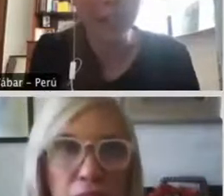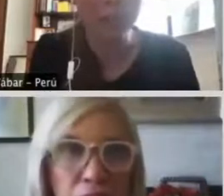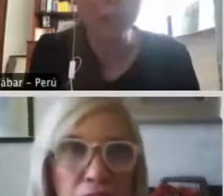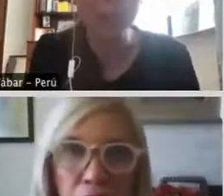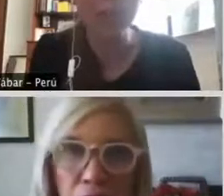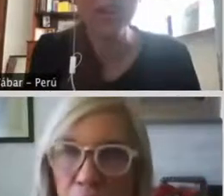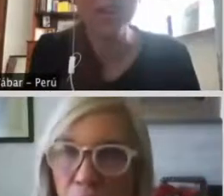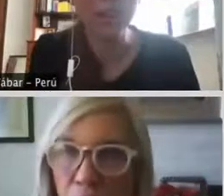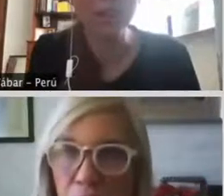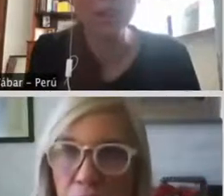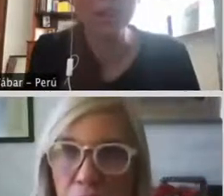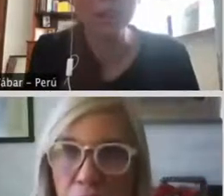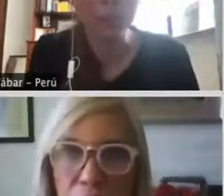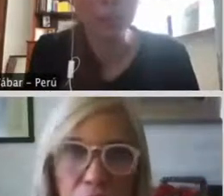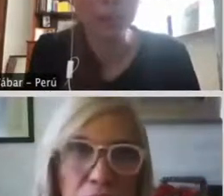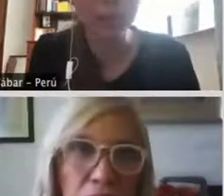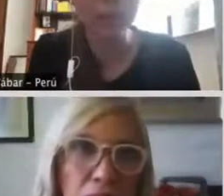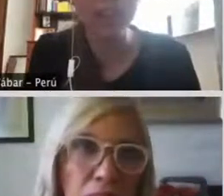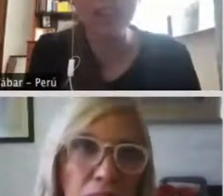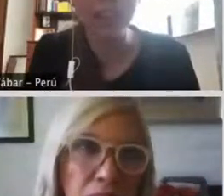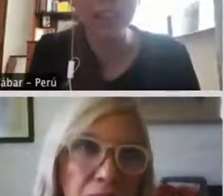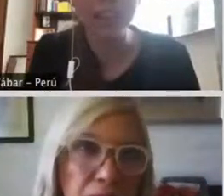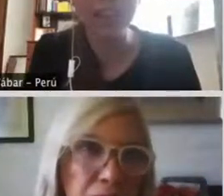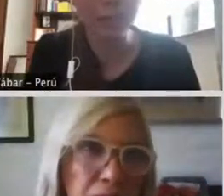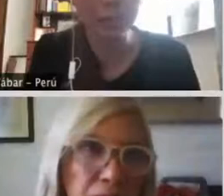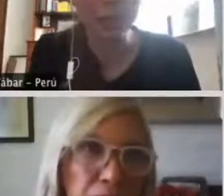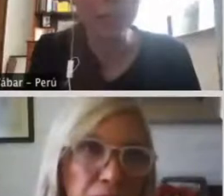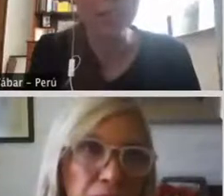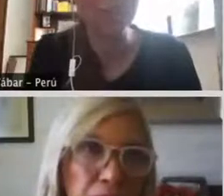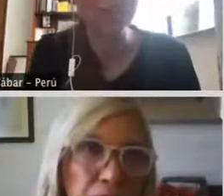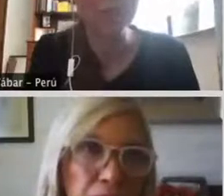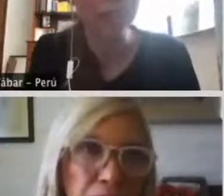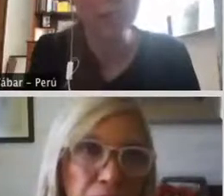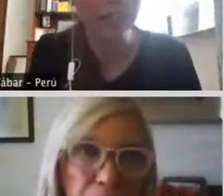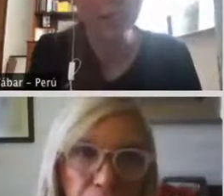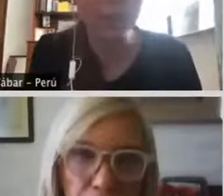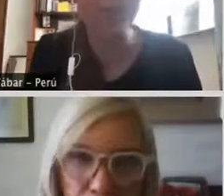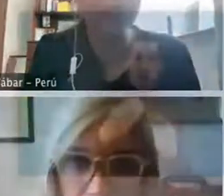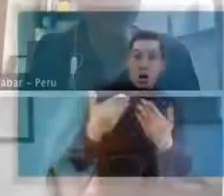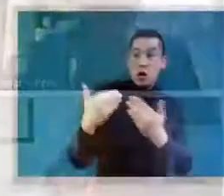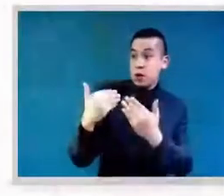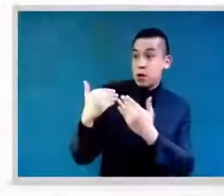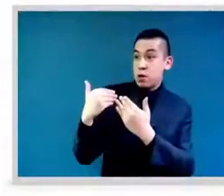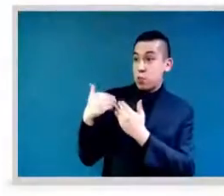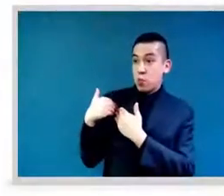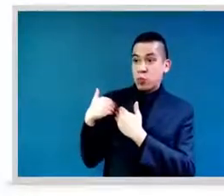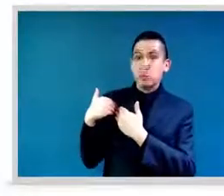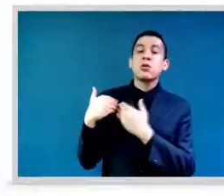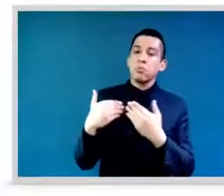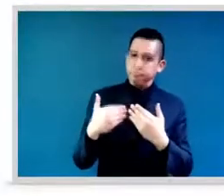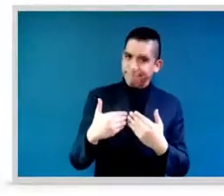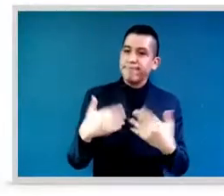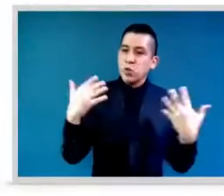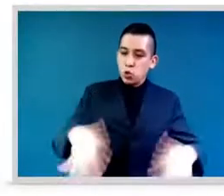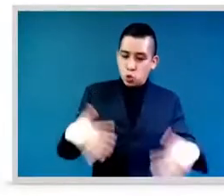able. So no dream is too big and nothing is too big in terms of setting a standard for yourself and becoming the leader. And